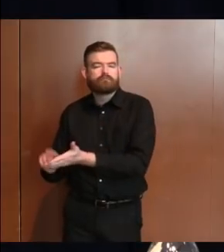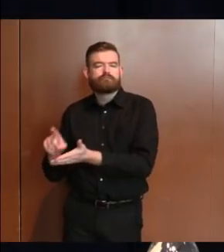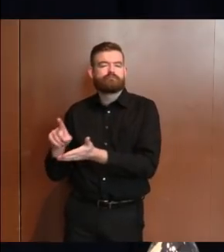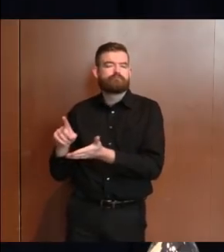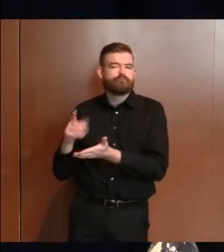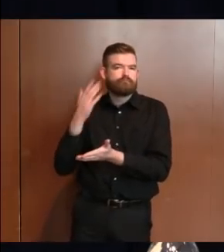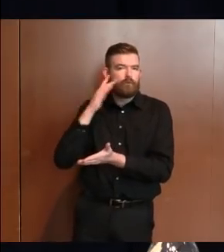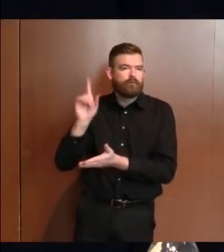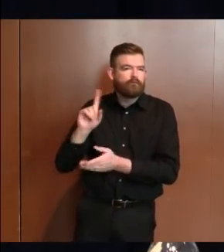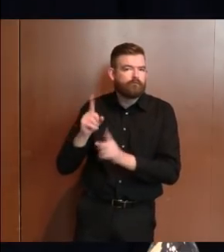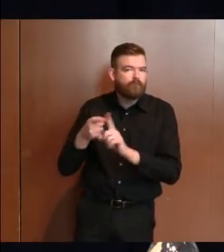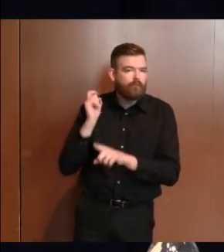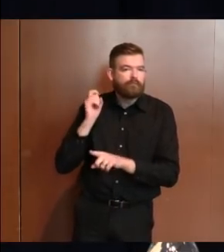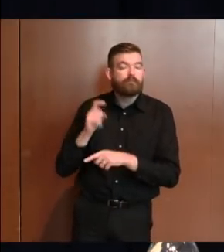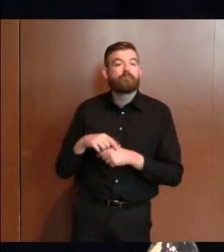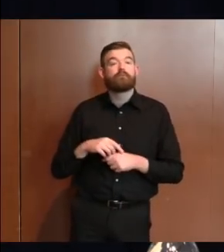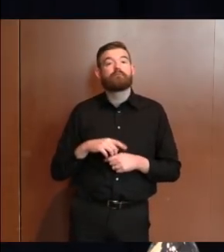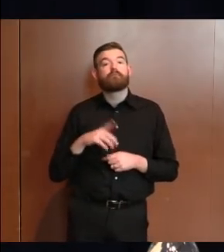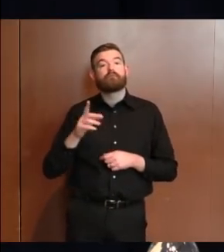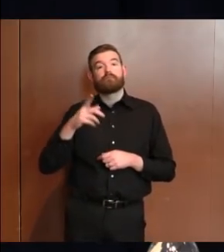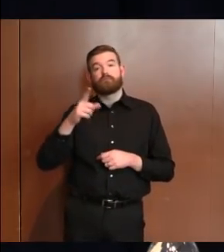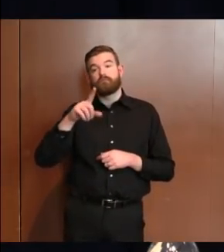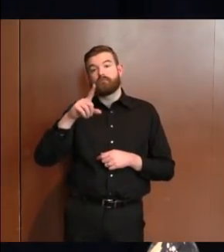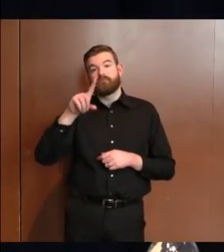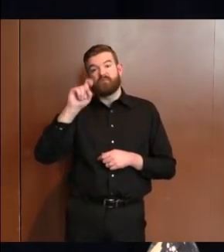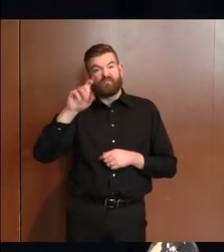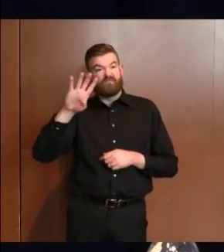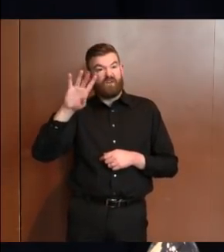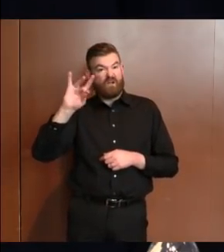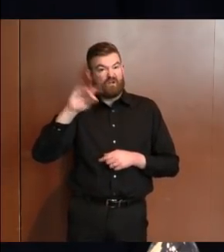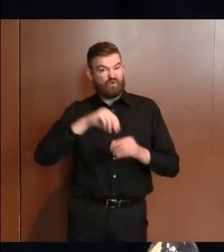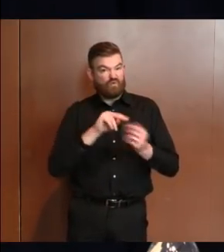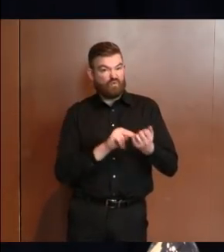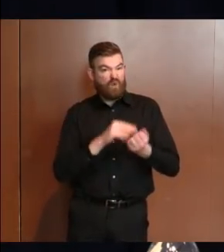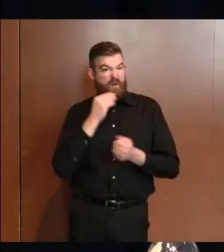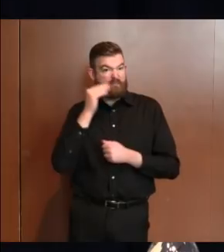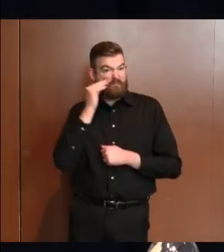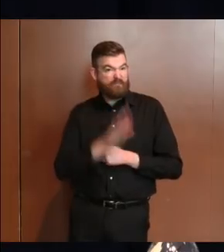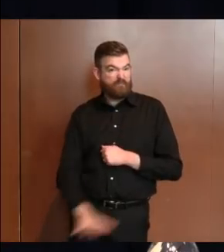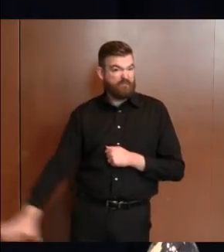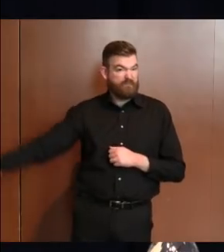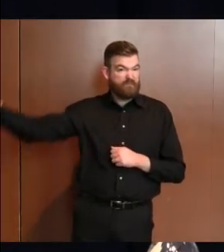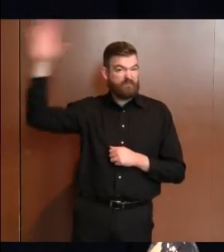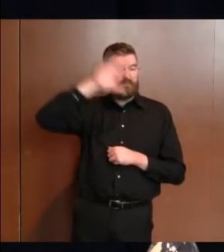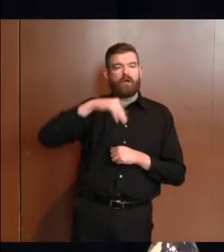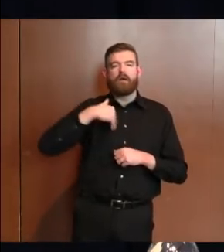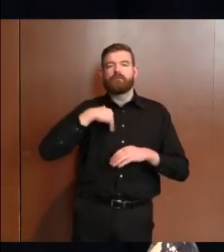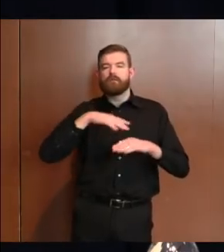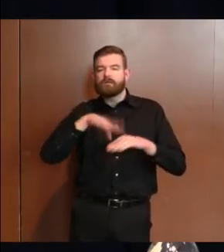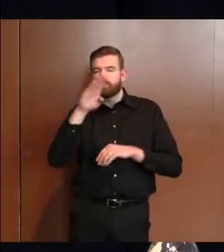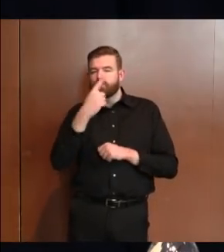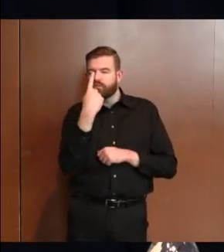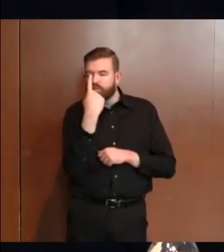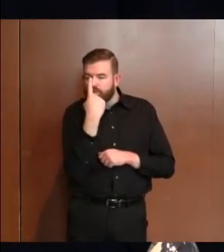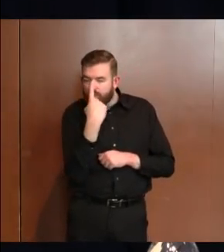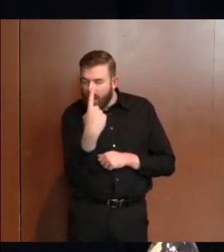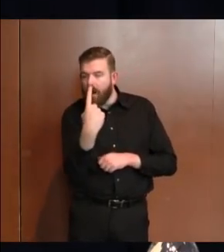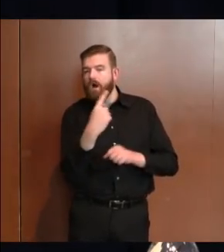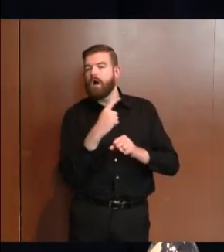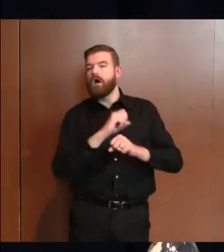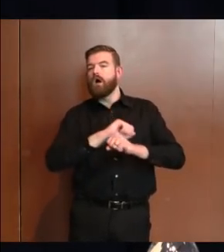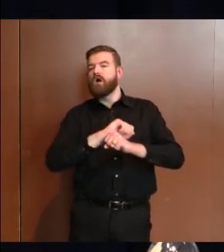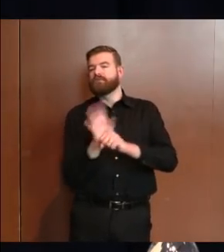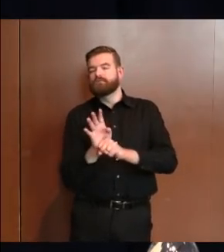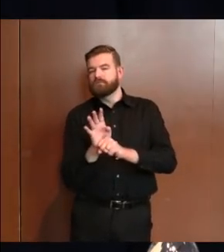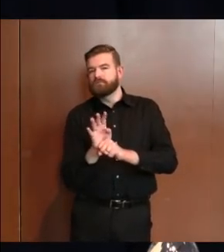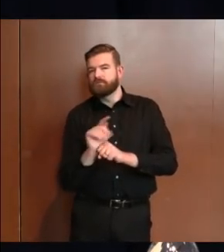148 long-term care facilities in the state are reporting at least one COVID-19 case. And